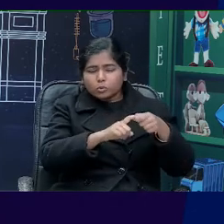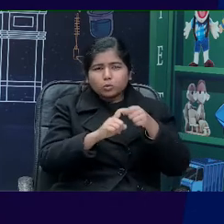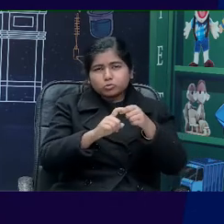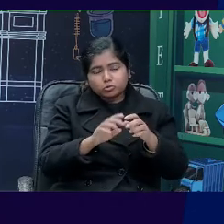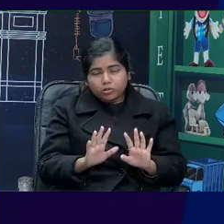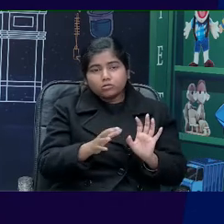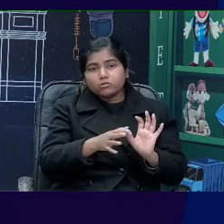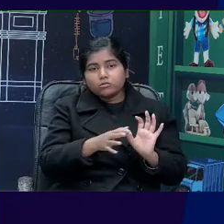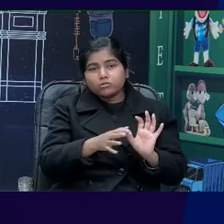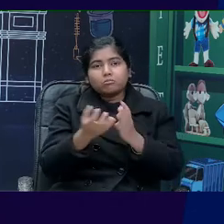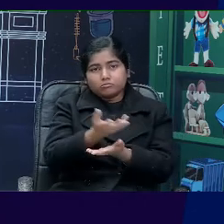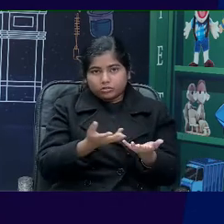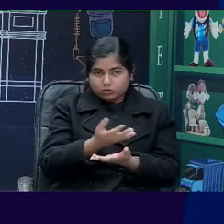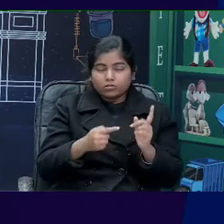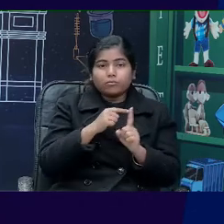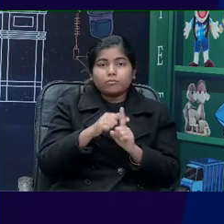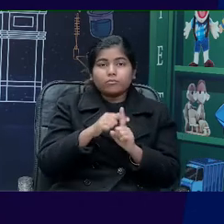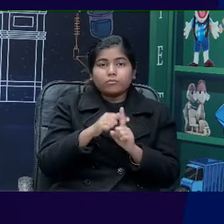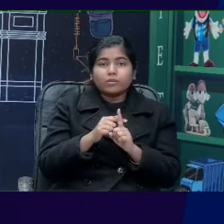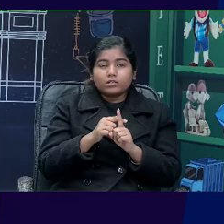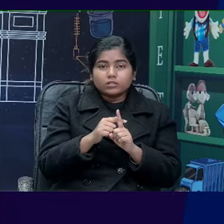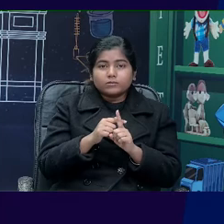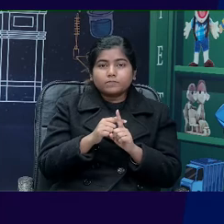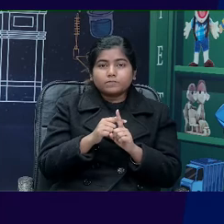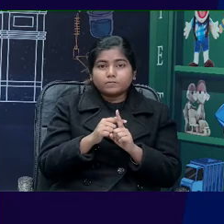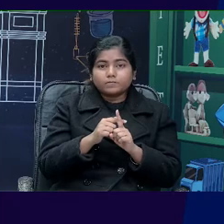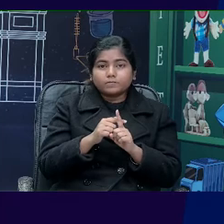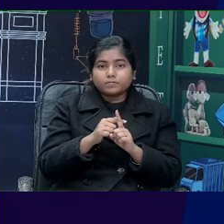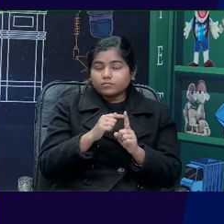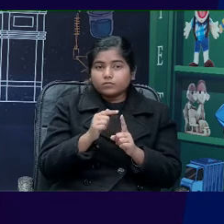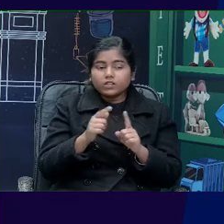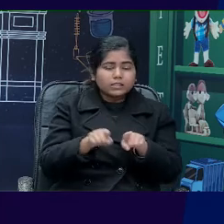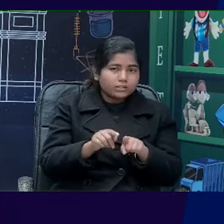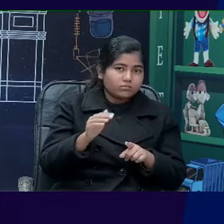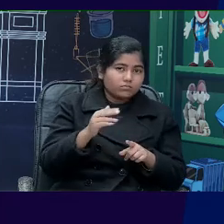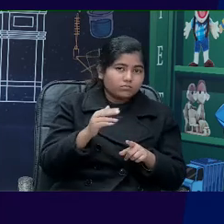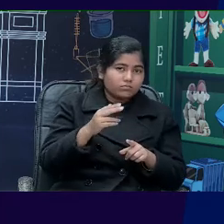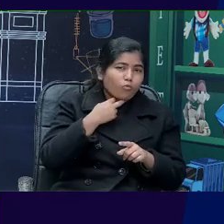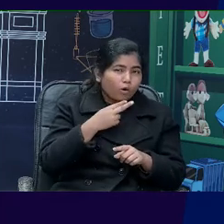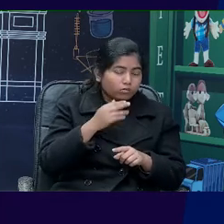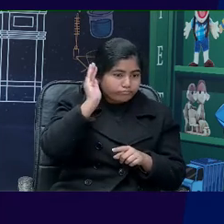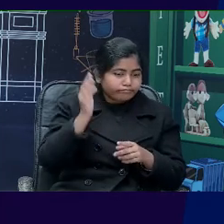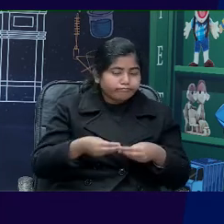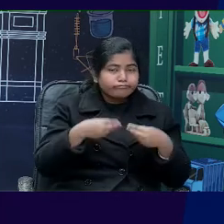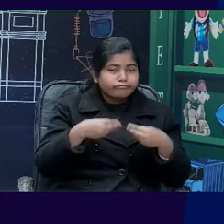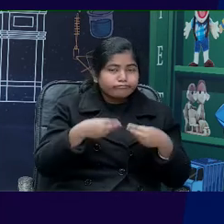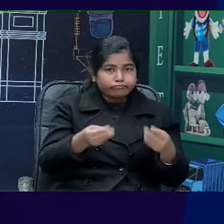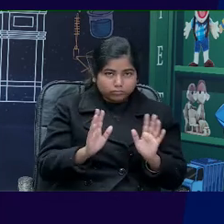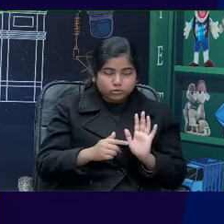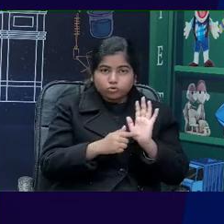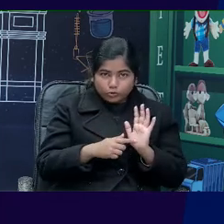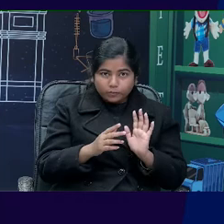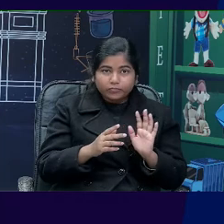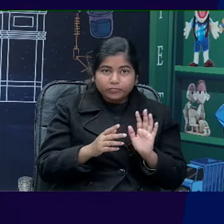discussed along with the, you know, the scaffolding that we can provide through sounds. At the end of the lesson, there is